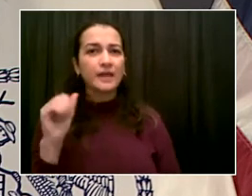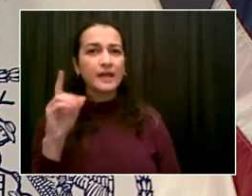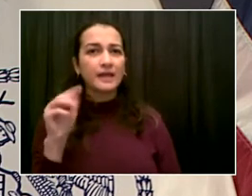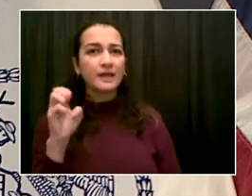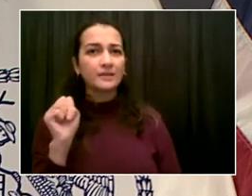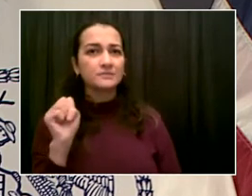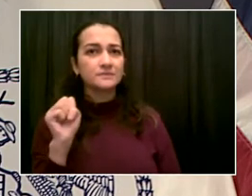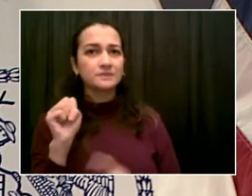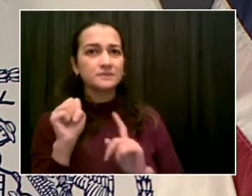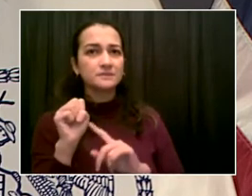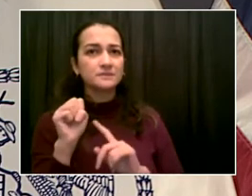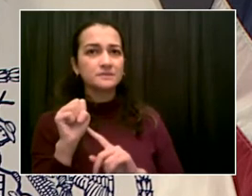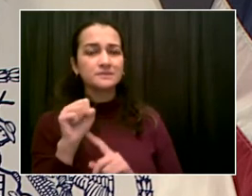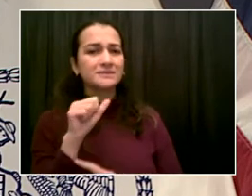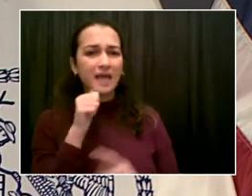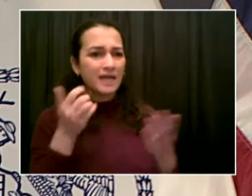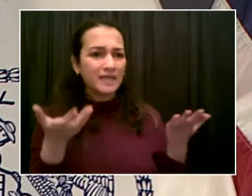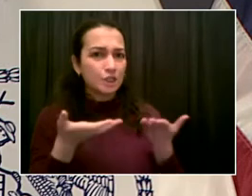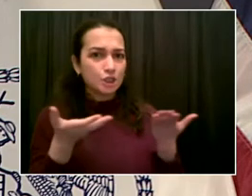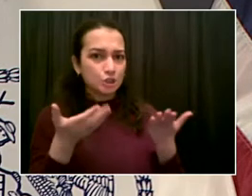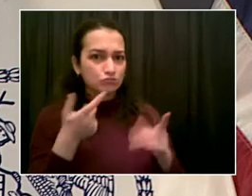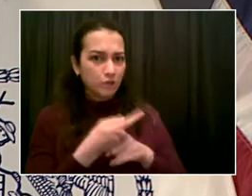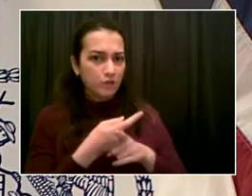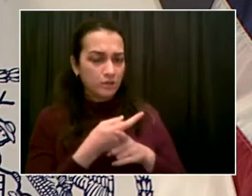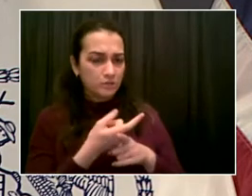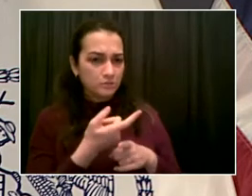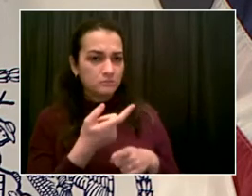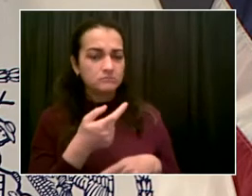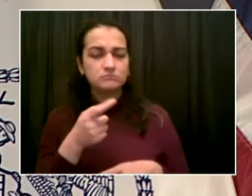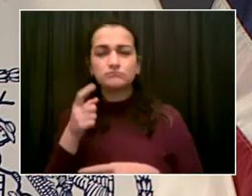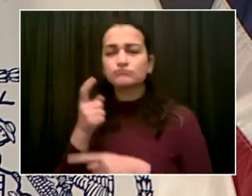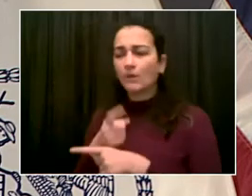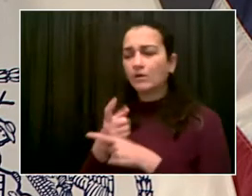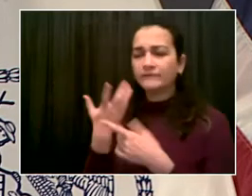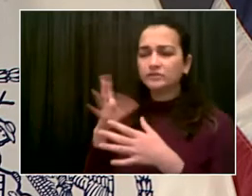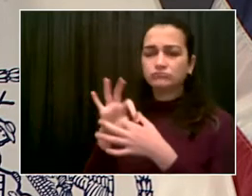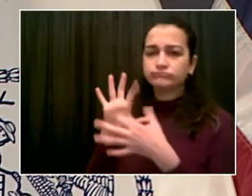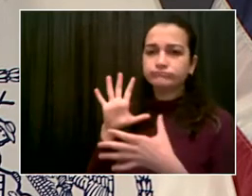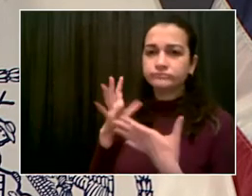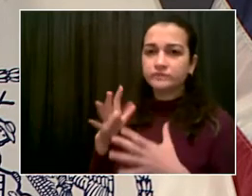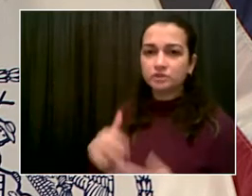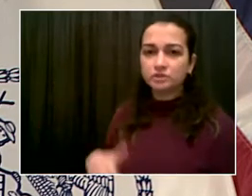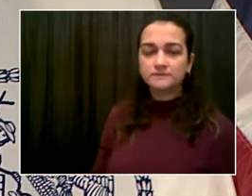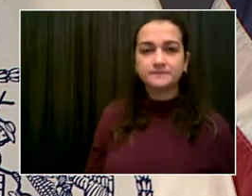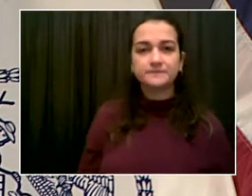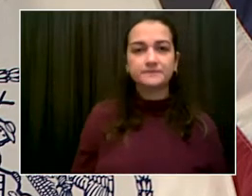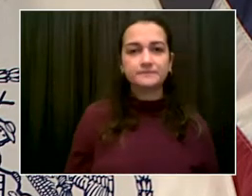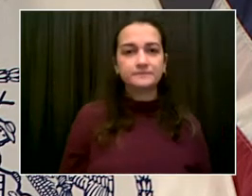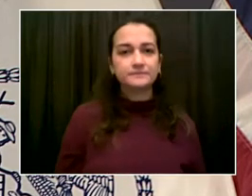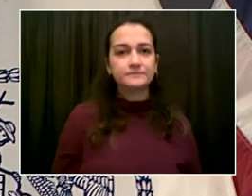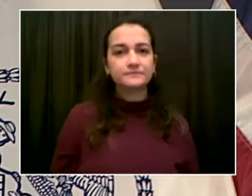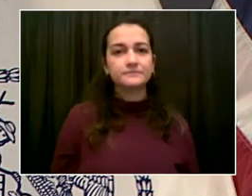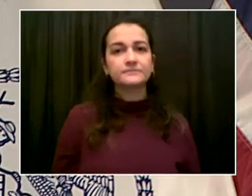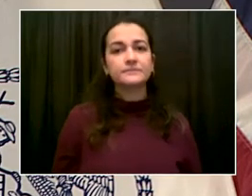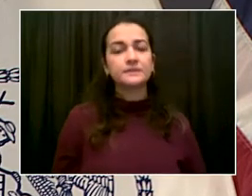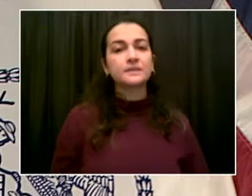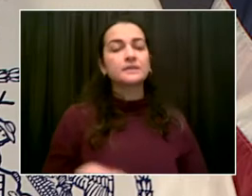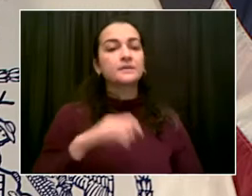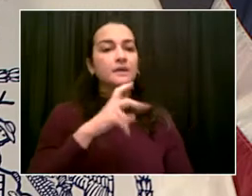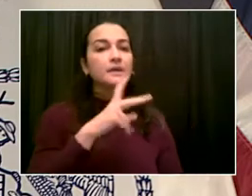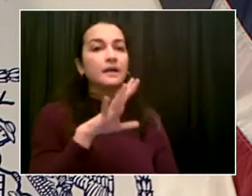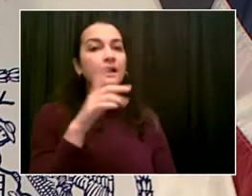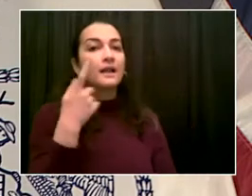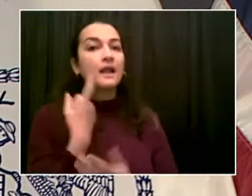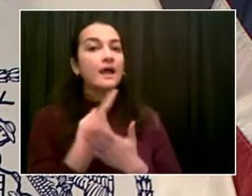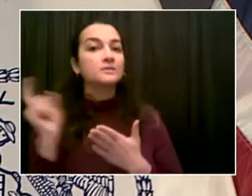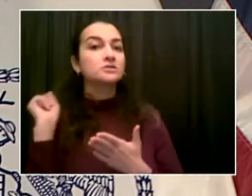I'm not sure if you discussed it with him yesterday, Mr. Mayor, but I'm wondering, you know, what your and the doctor's